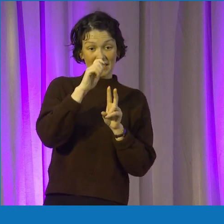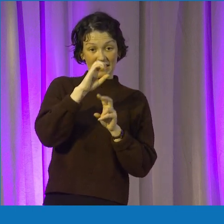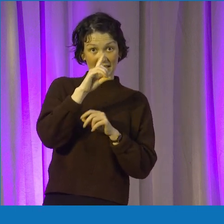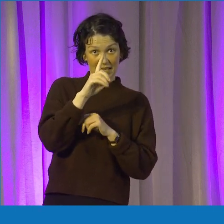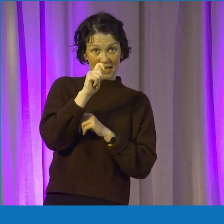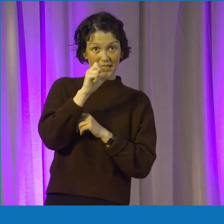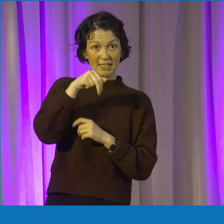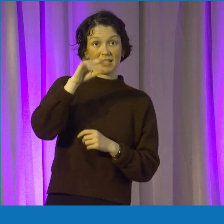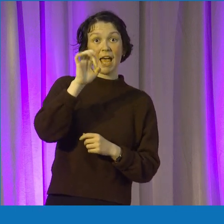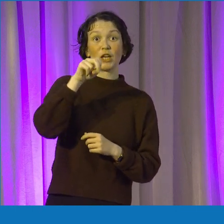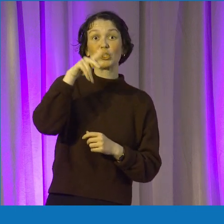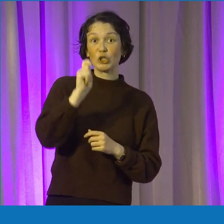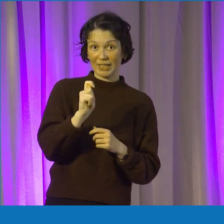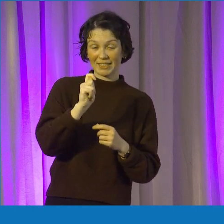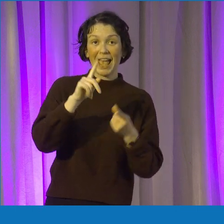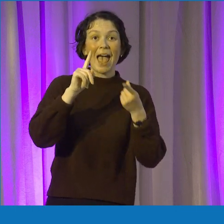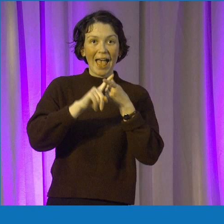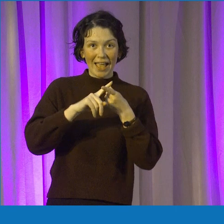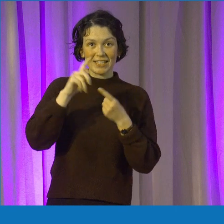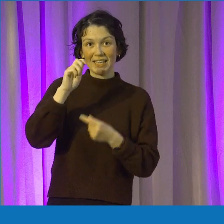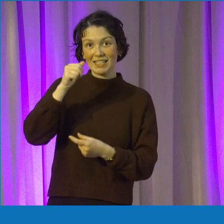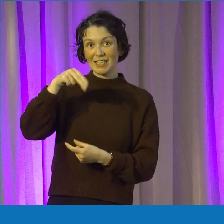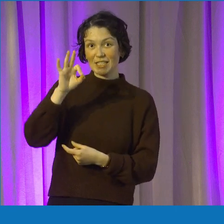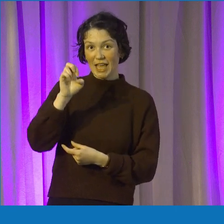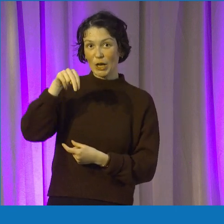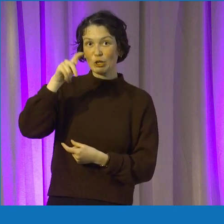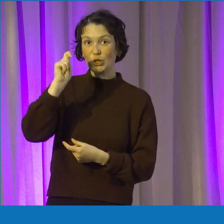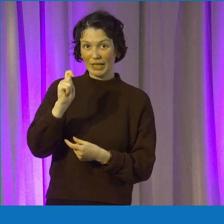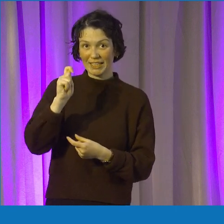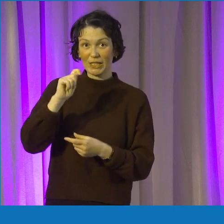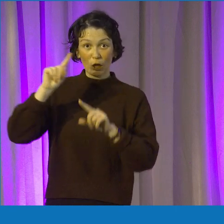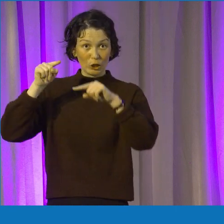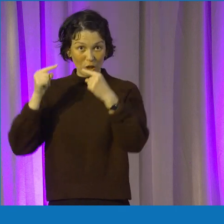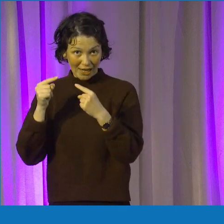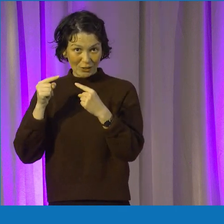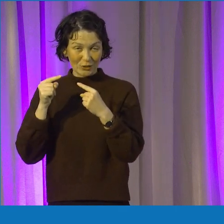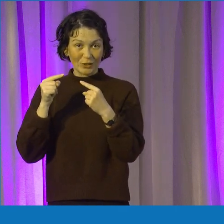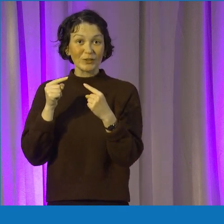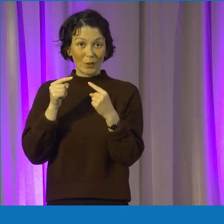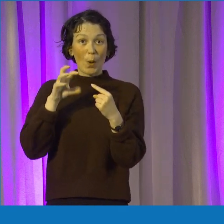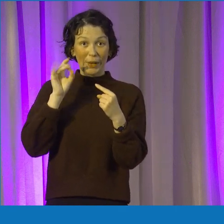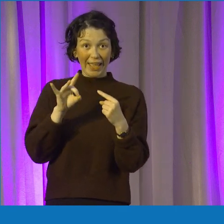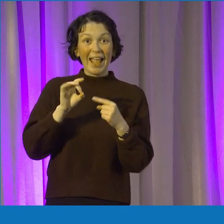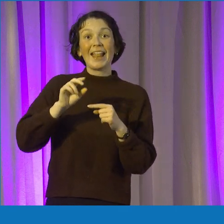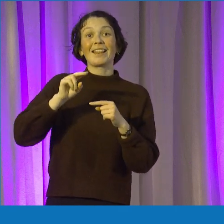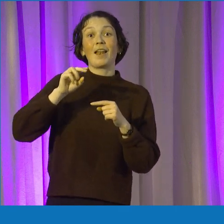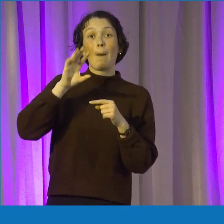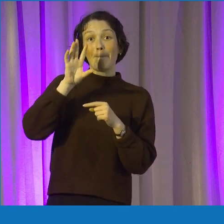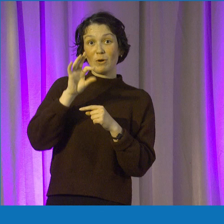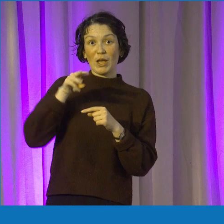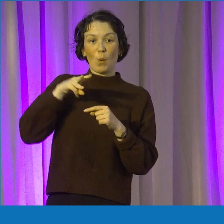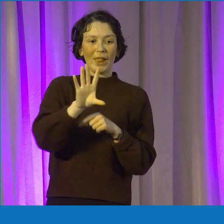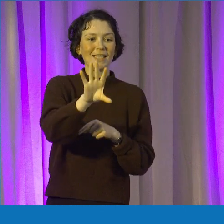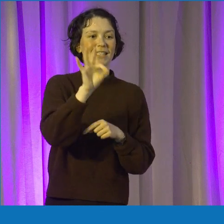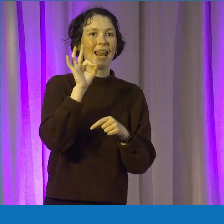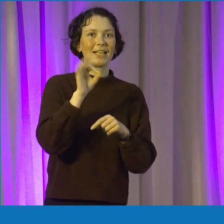College Dublin with the hashtag tangent challenge. On Monday, we will select our favorite idea, the most innovative idea, and it will be the first